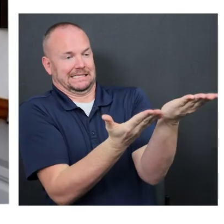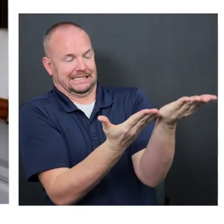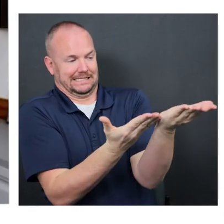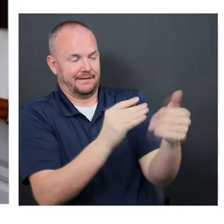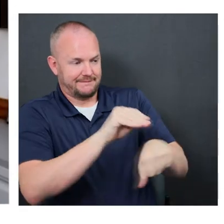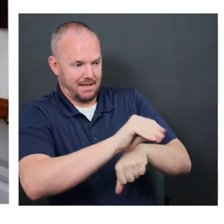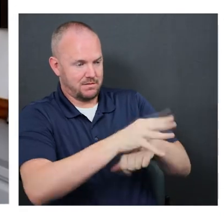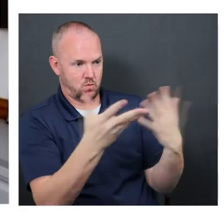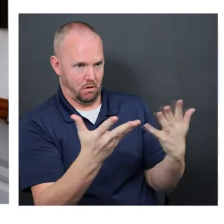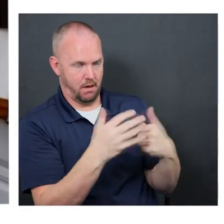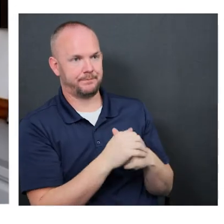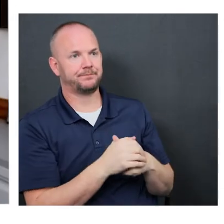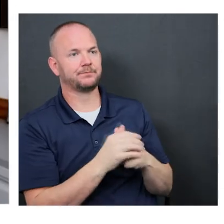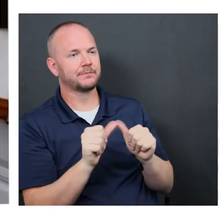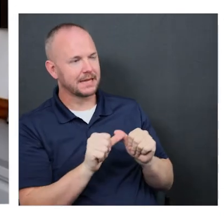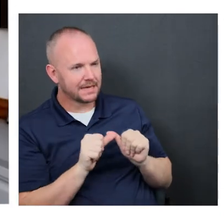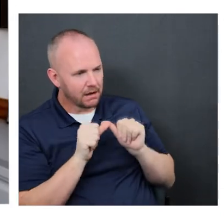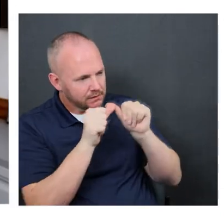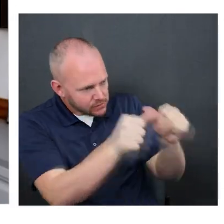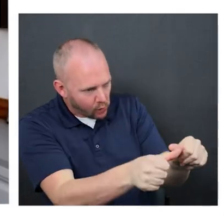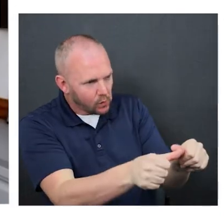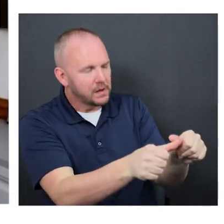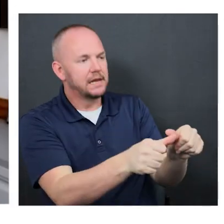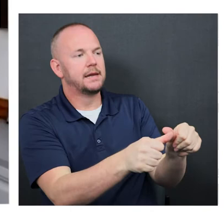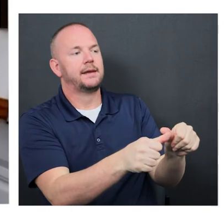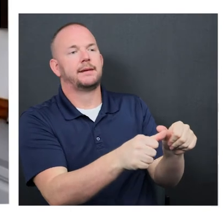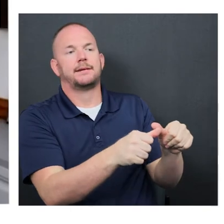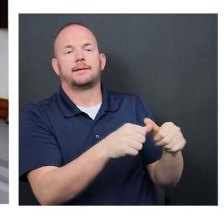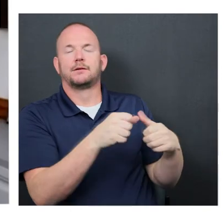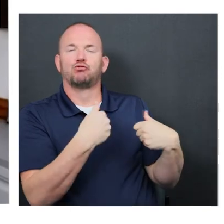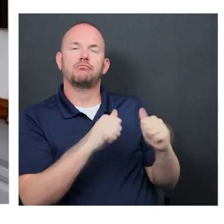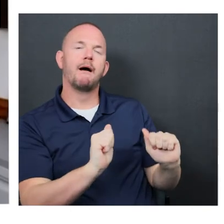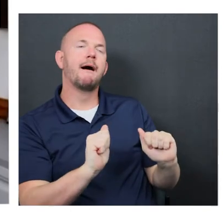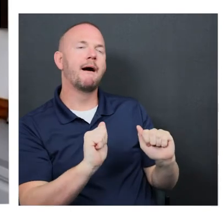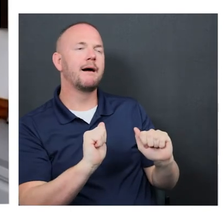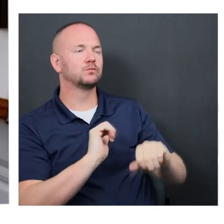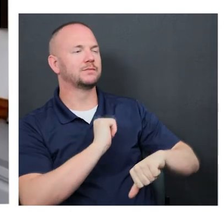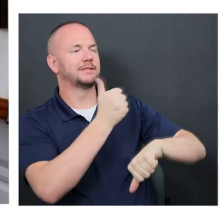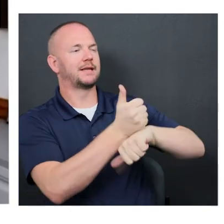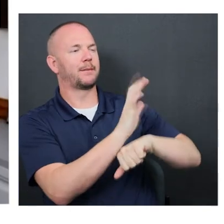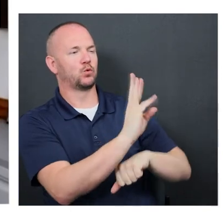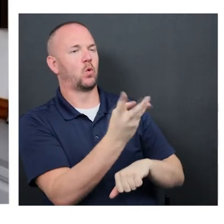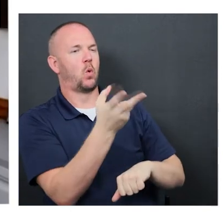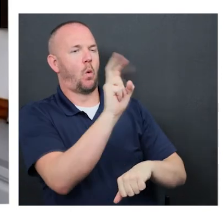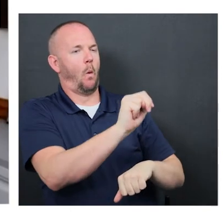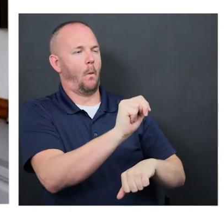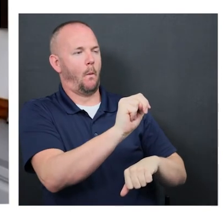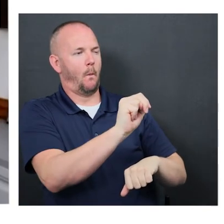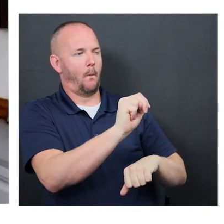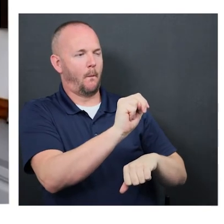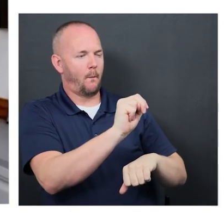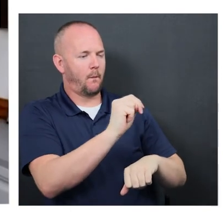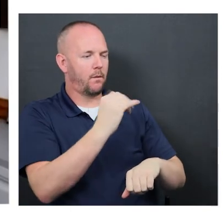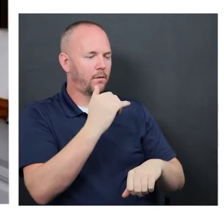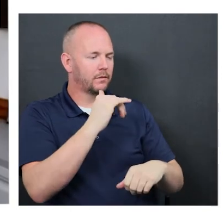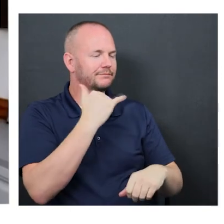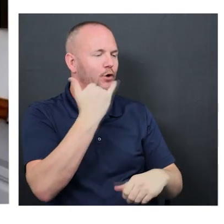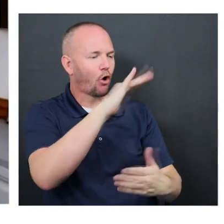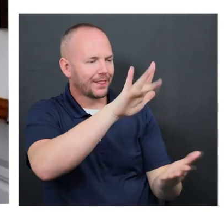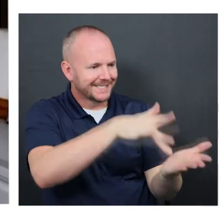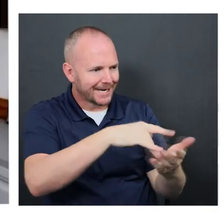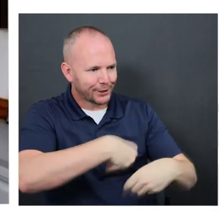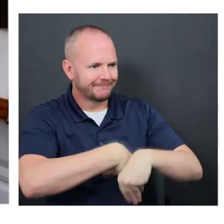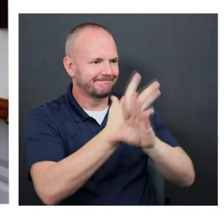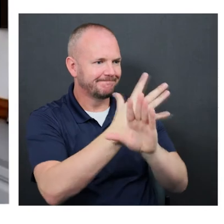advice would be, you know, stay the course, look into getting your own video call center. There are, by the way, we could not have done any of